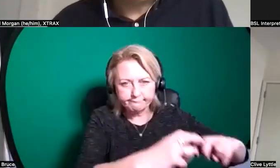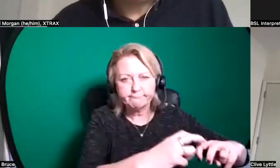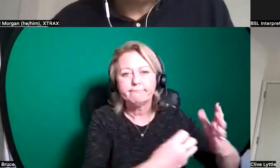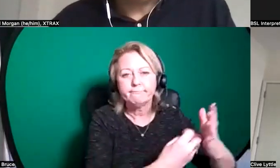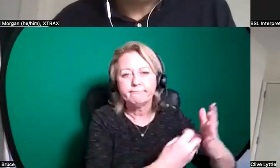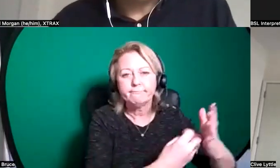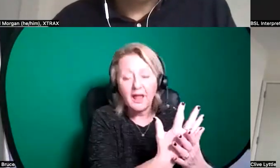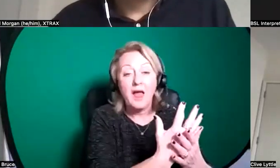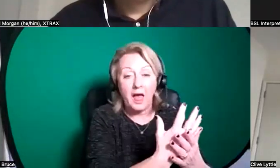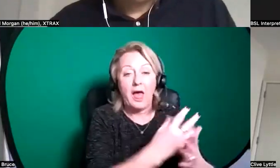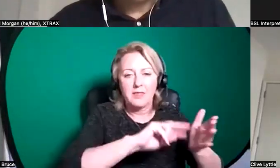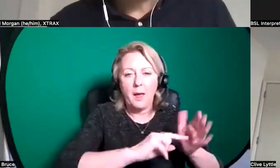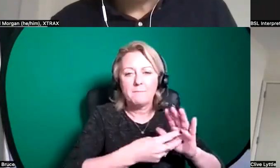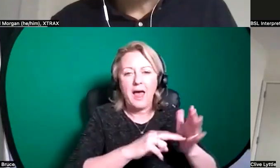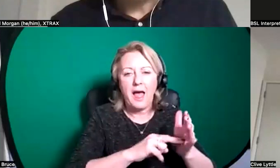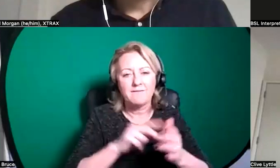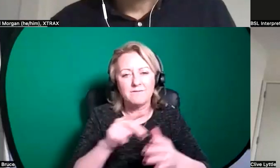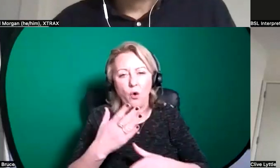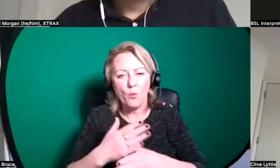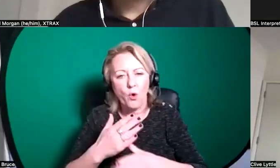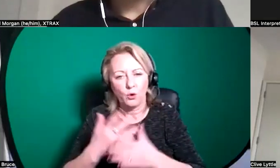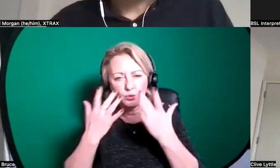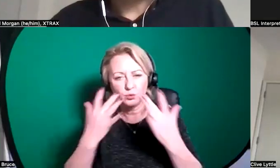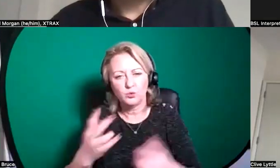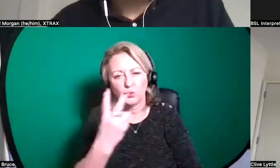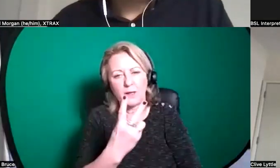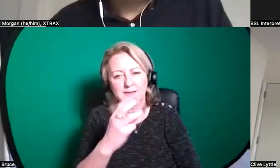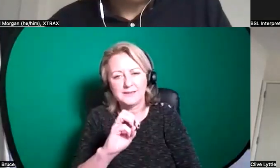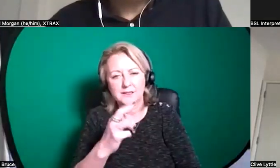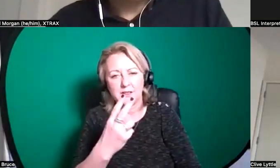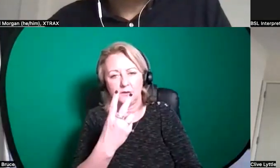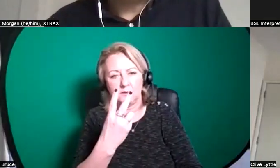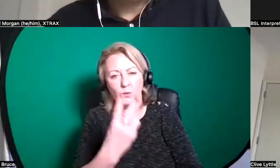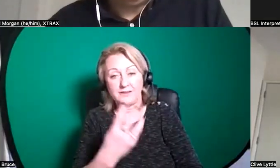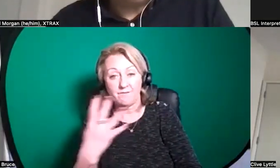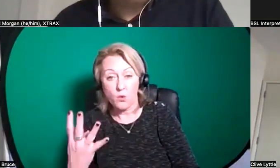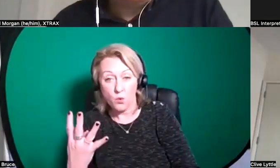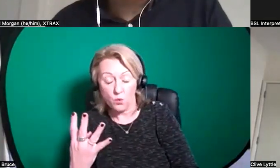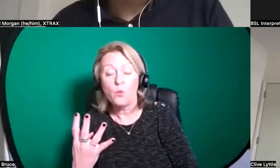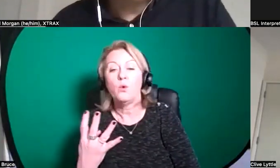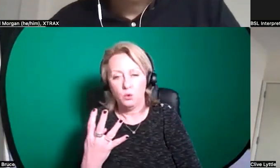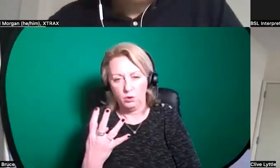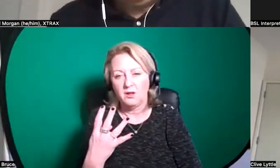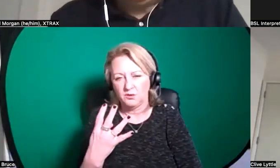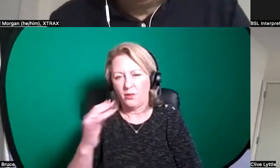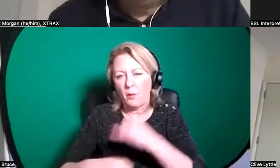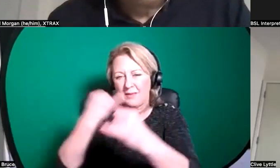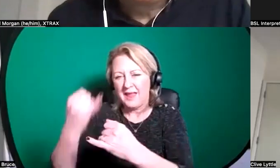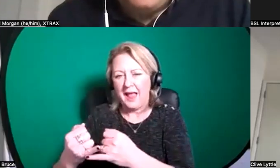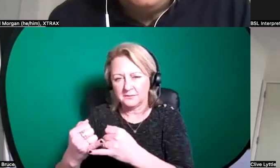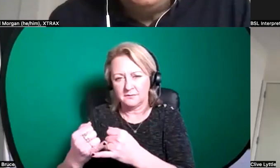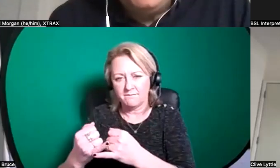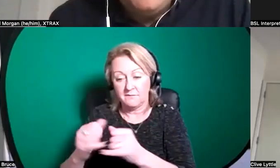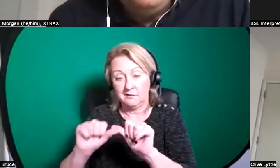the work in 2024 uh then our open call process for that would be towards kind of the end of next summer um